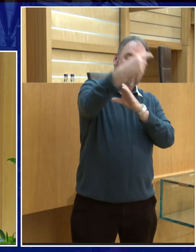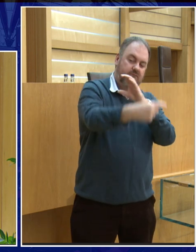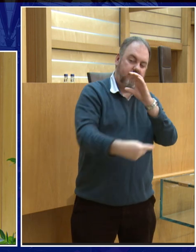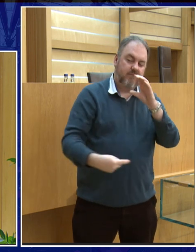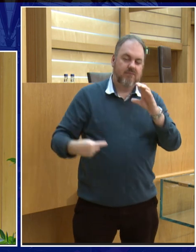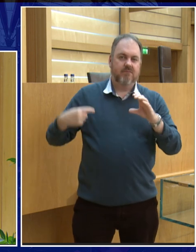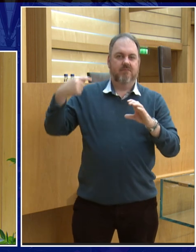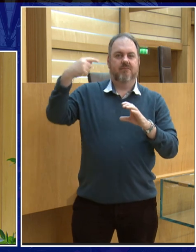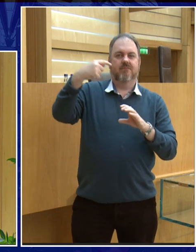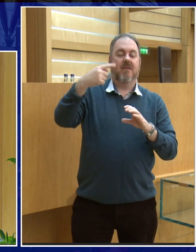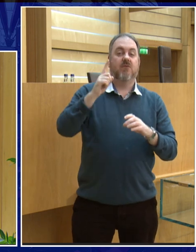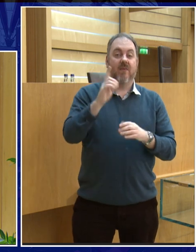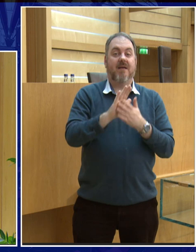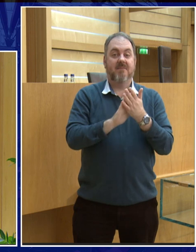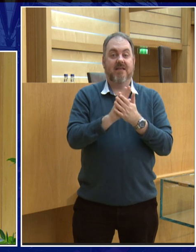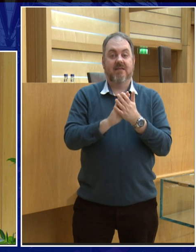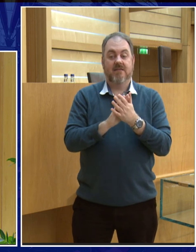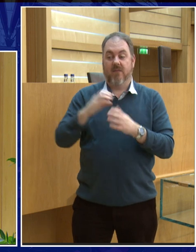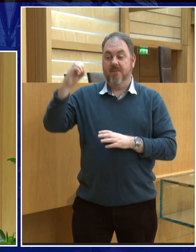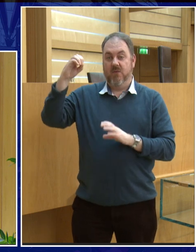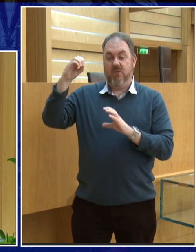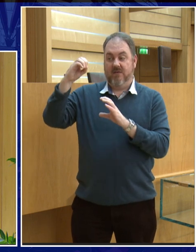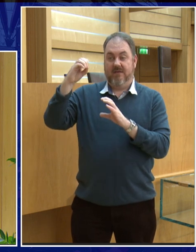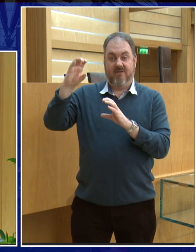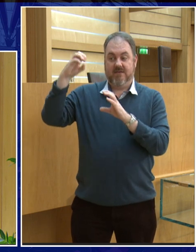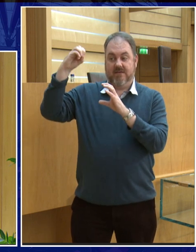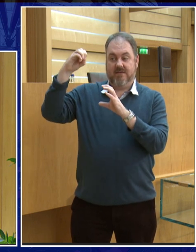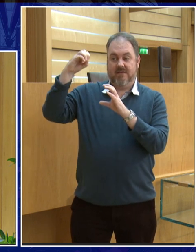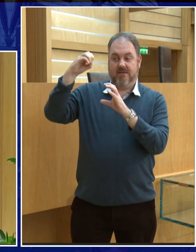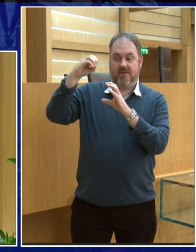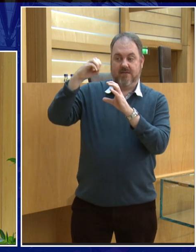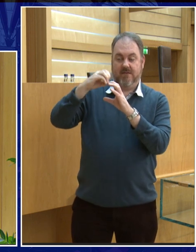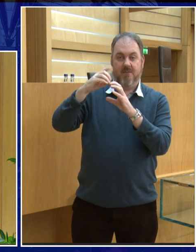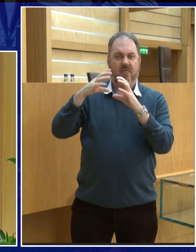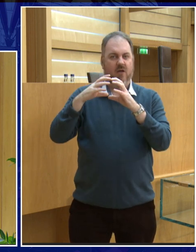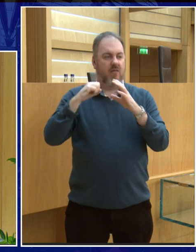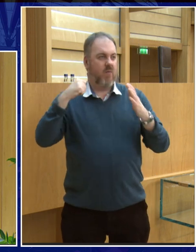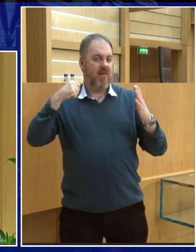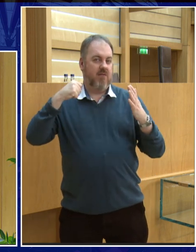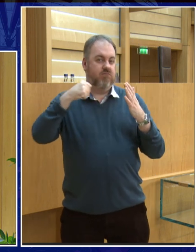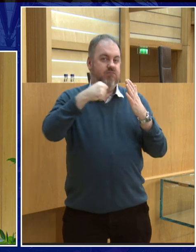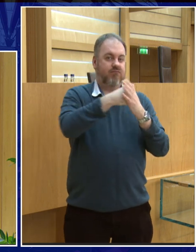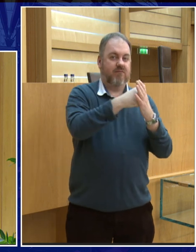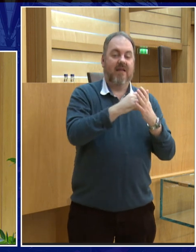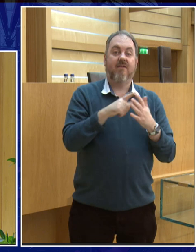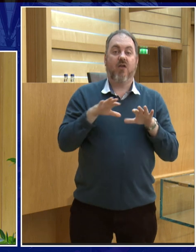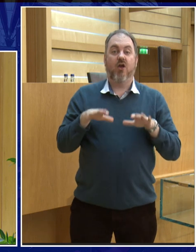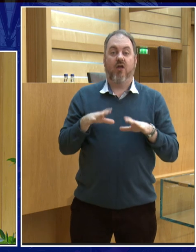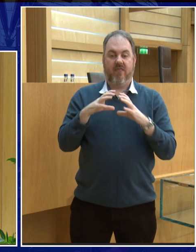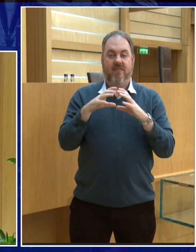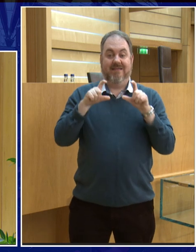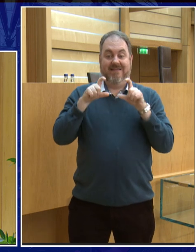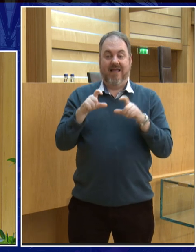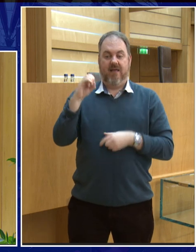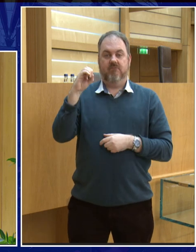large bodies around them. So, the moon would be sucked towards the earth, the earth would be sucked towards the sun. But because they have this angular momentum, which is keeping